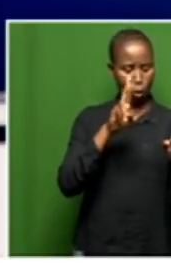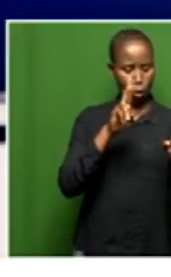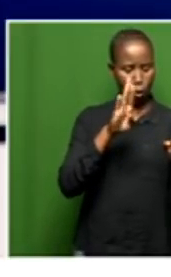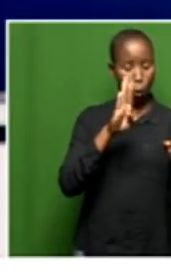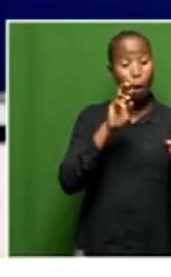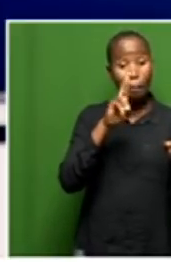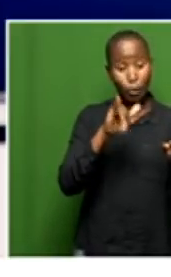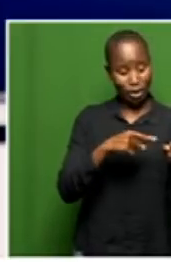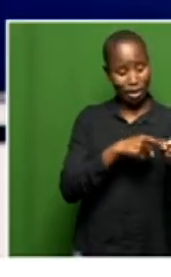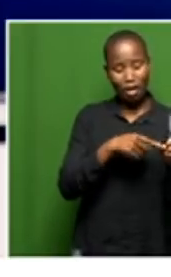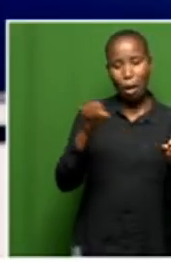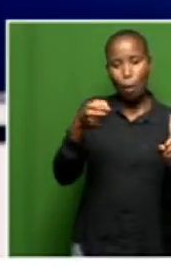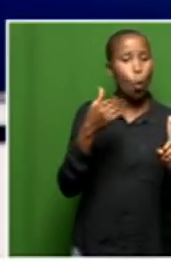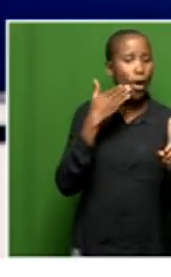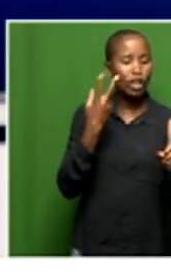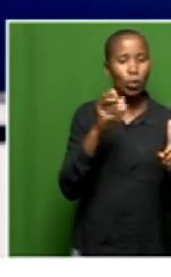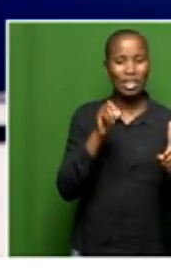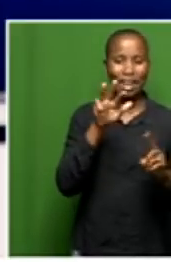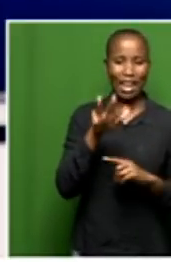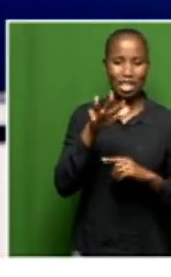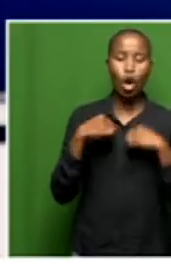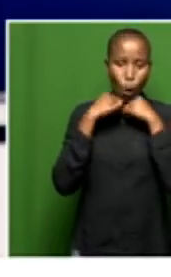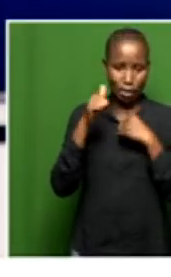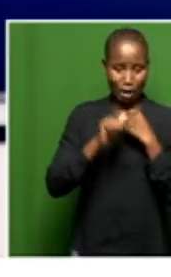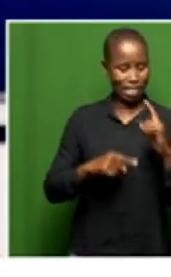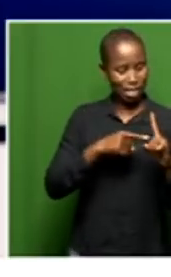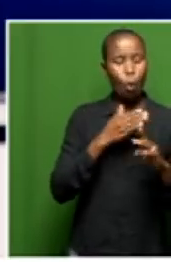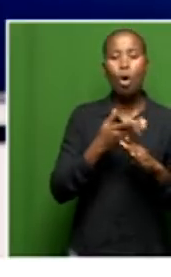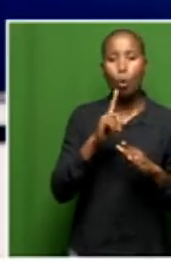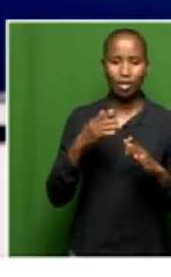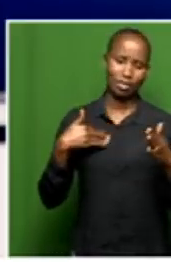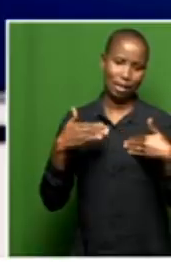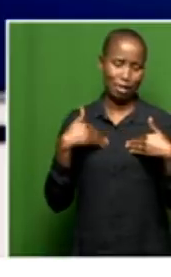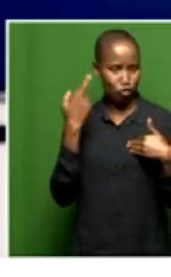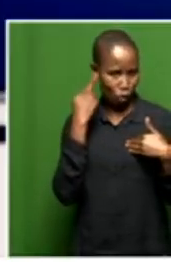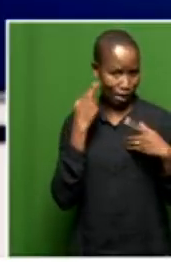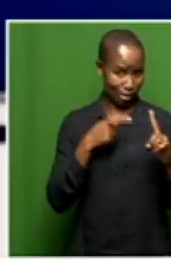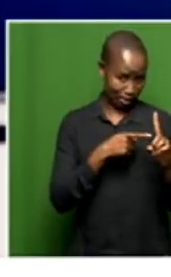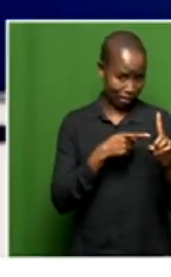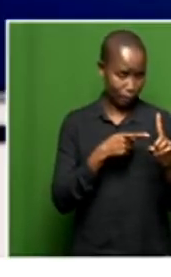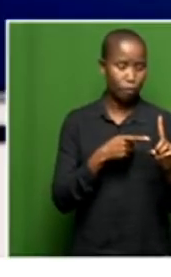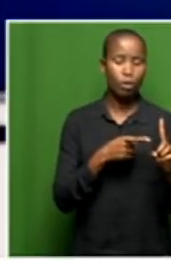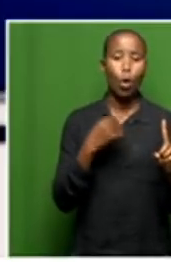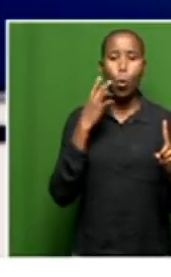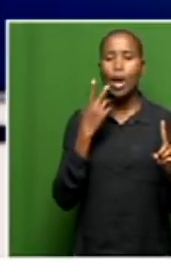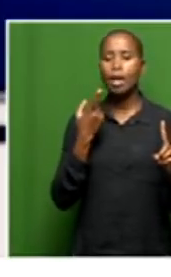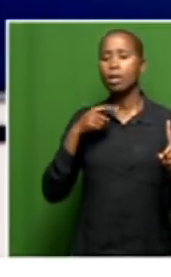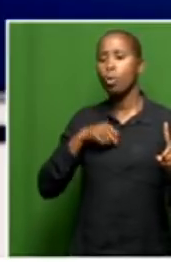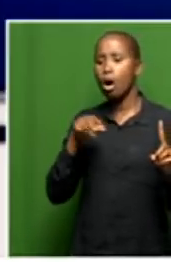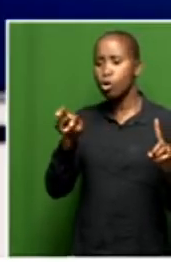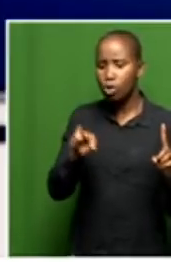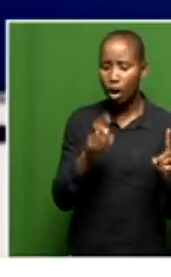2019, August, as an admin clerk, and when he arrived there, saw that,